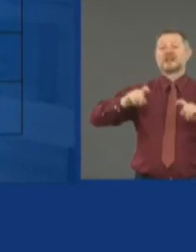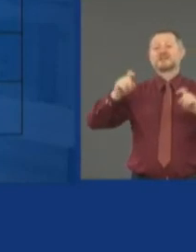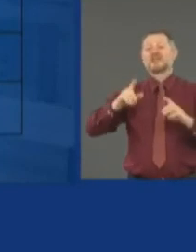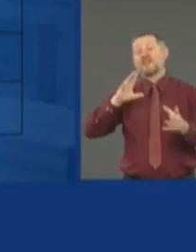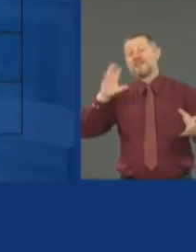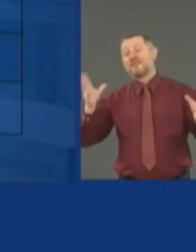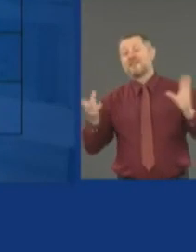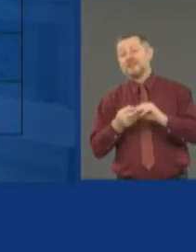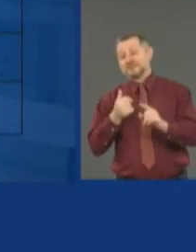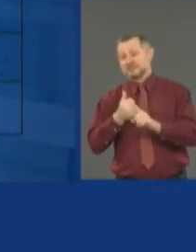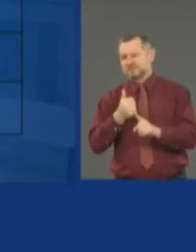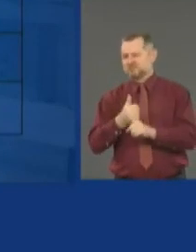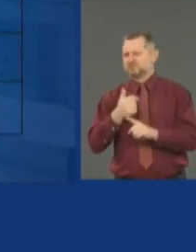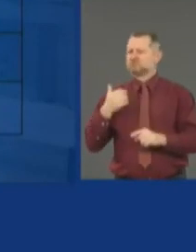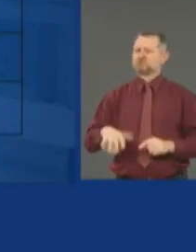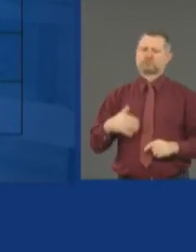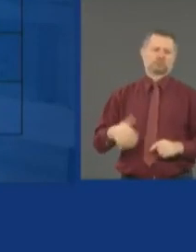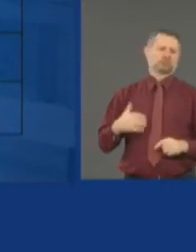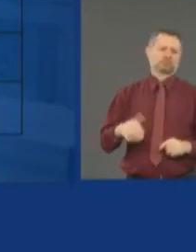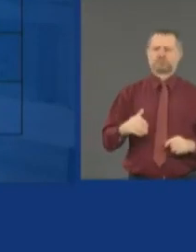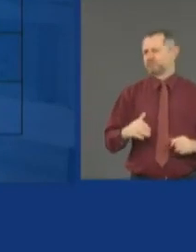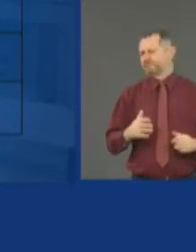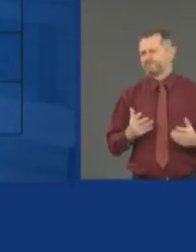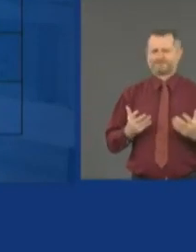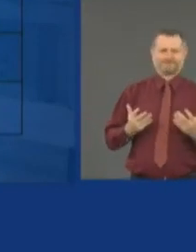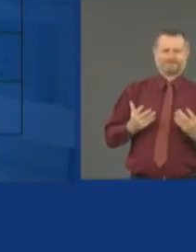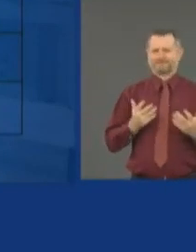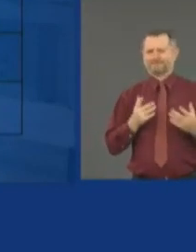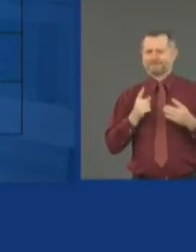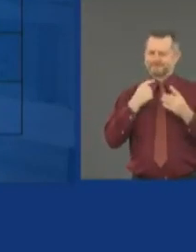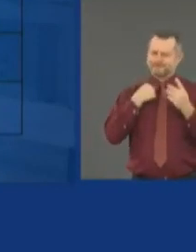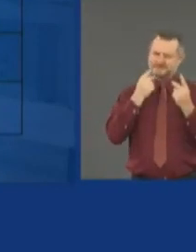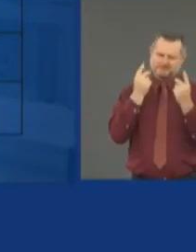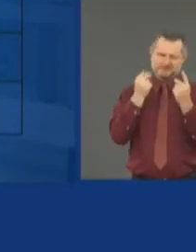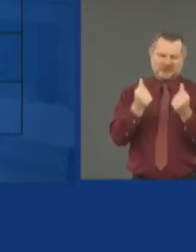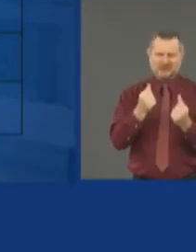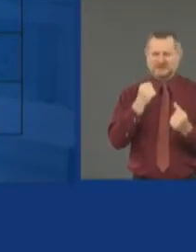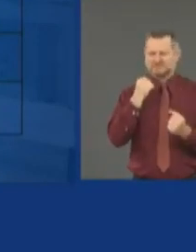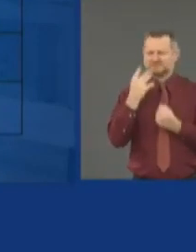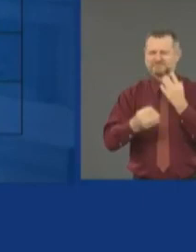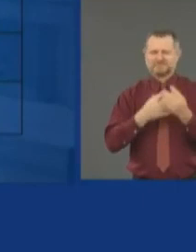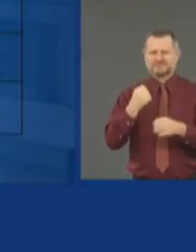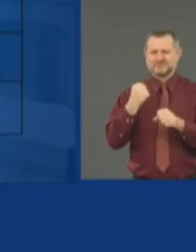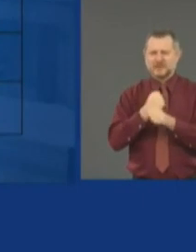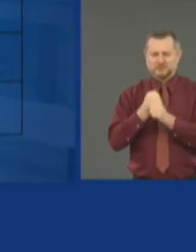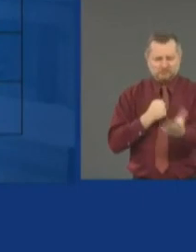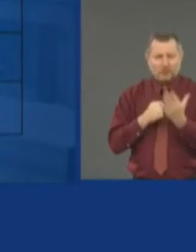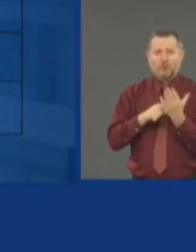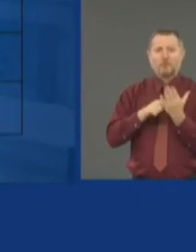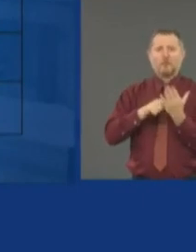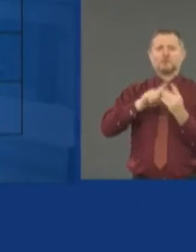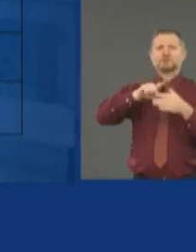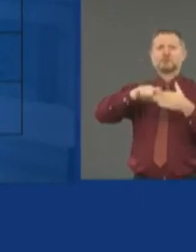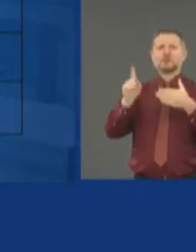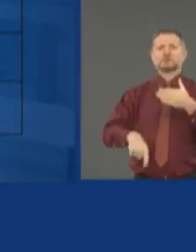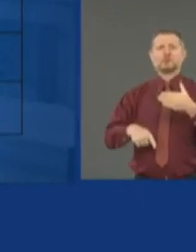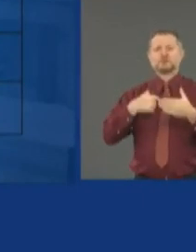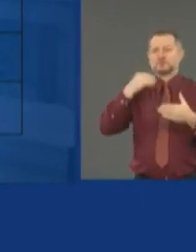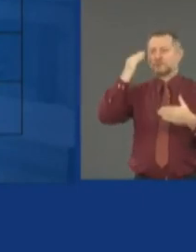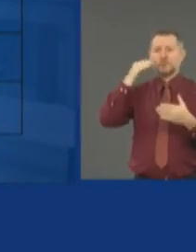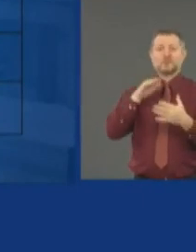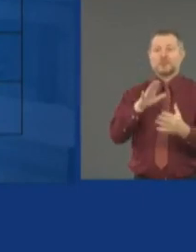data on where you are. Testing is you test people yesterday